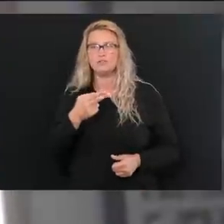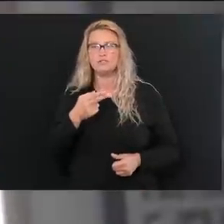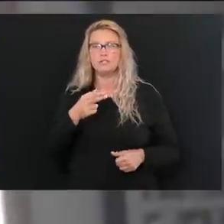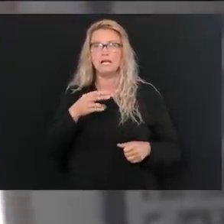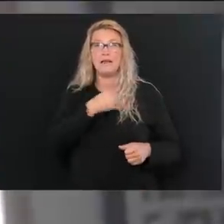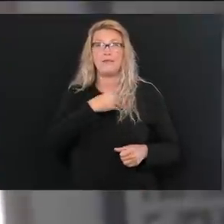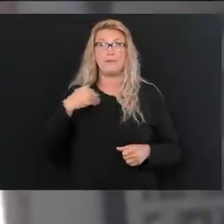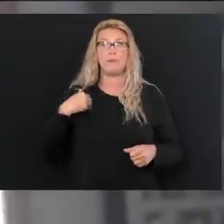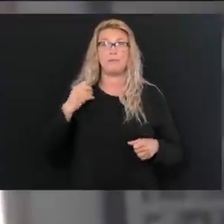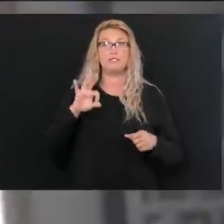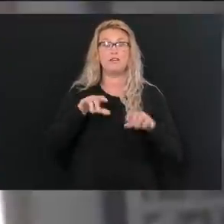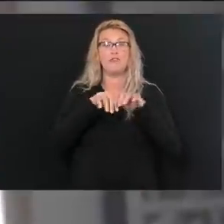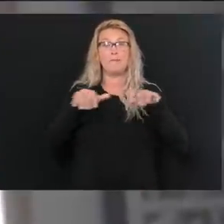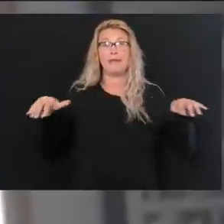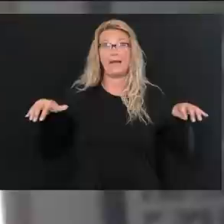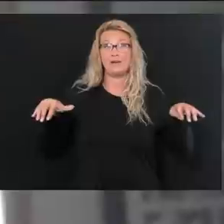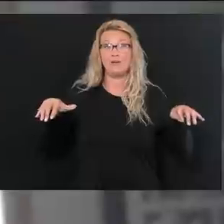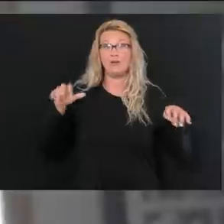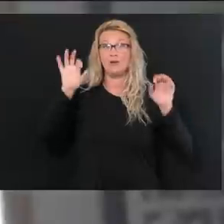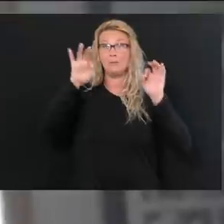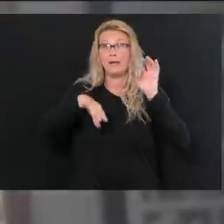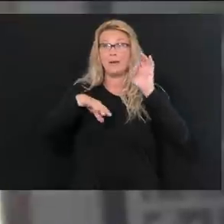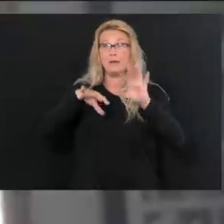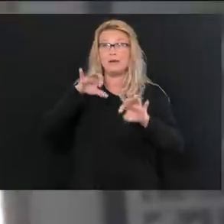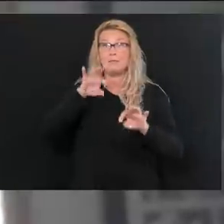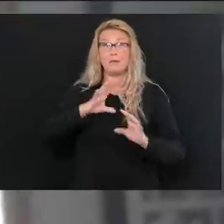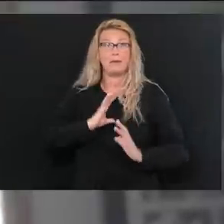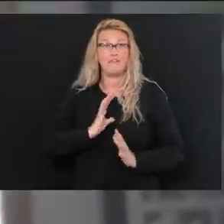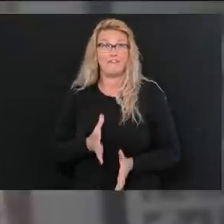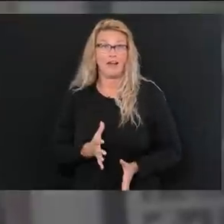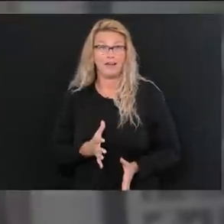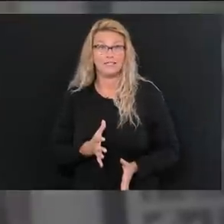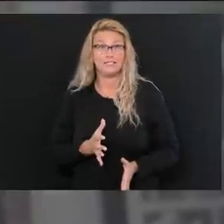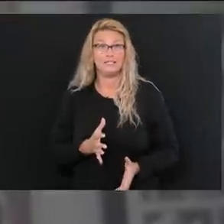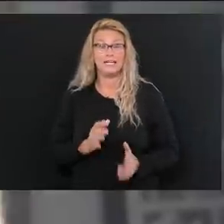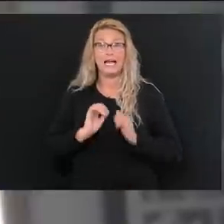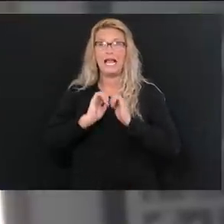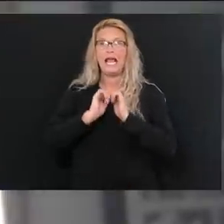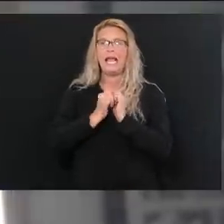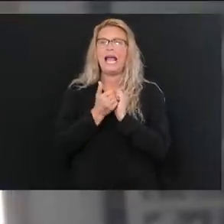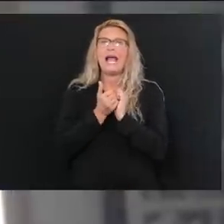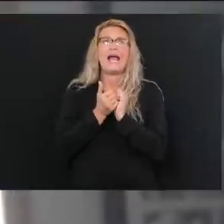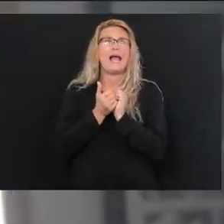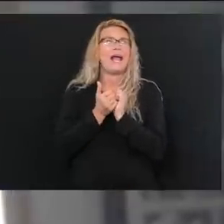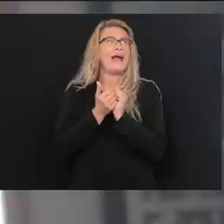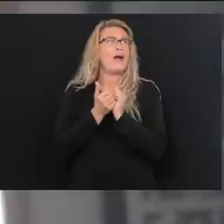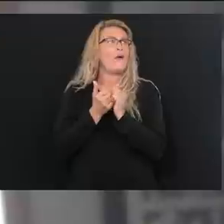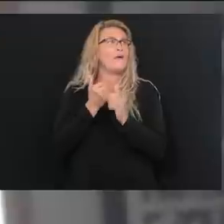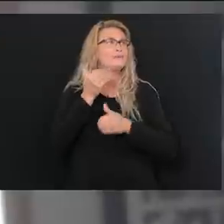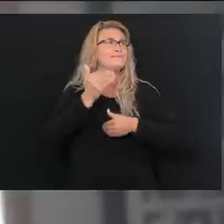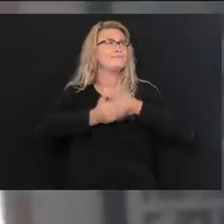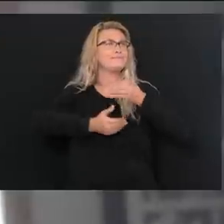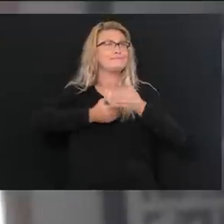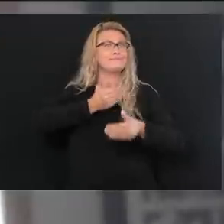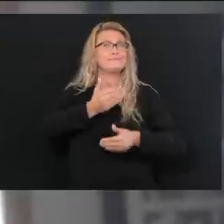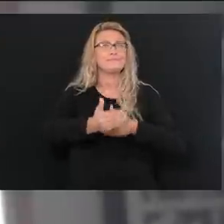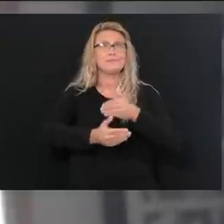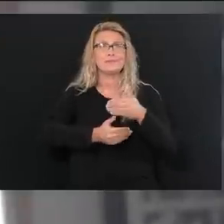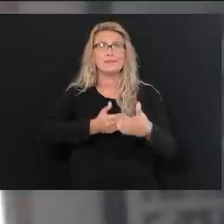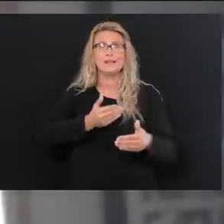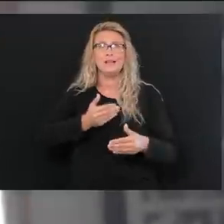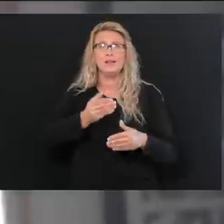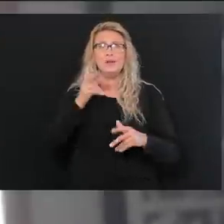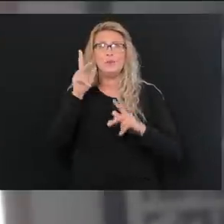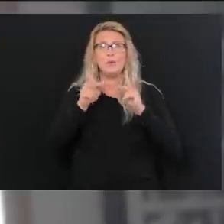the panel, if they could weigh in, if they want to, that'd be fine. How far can we go with this without people just